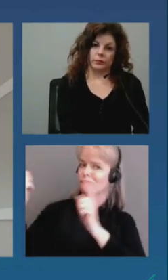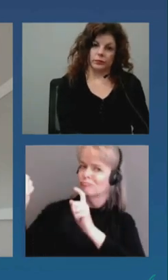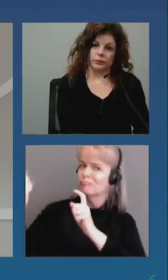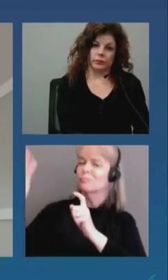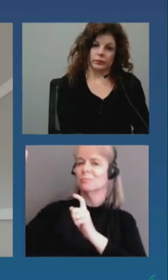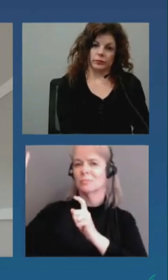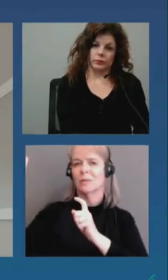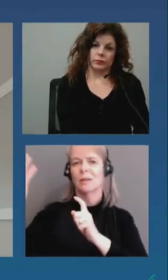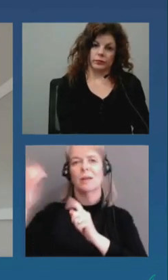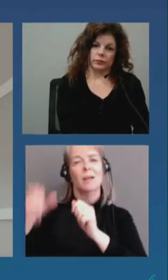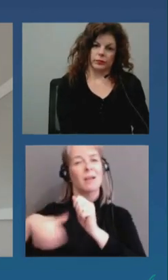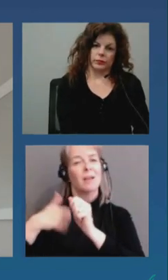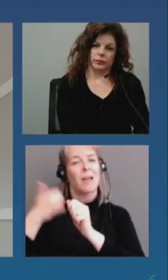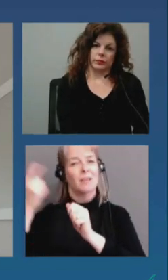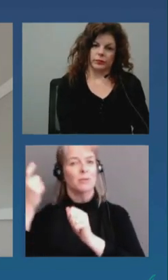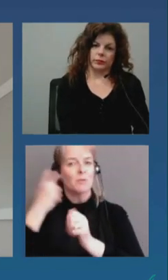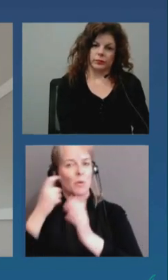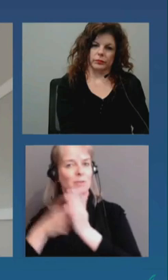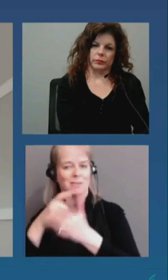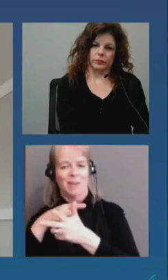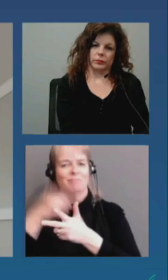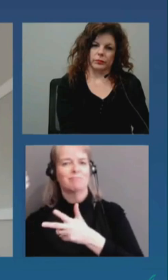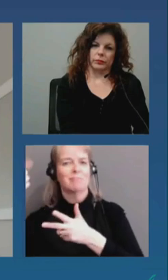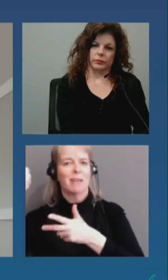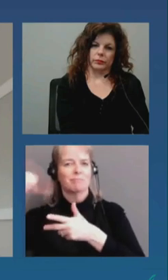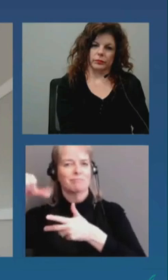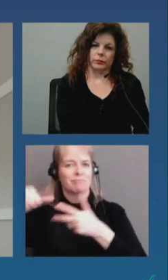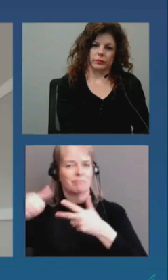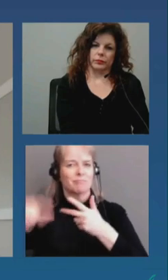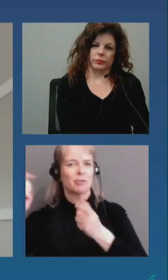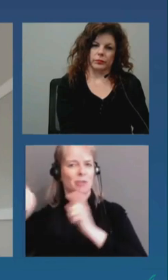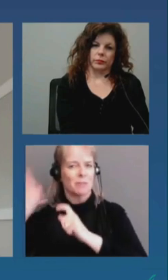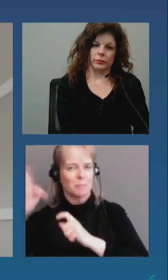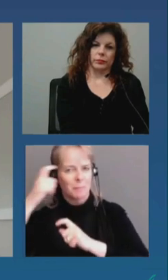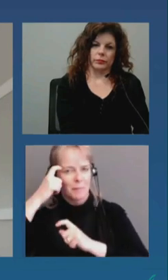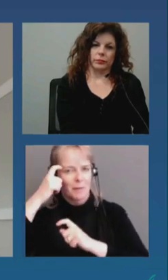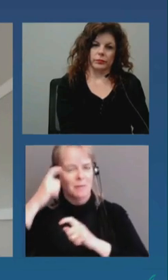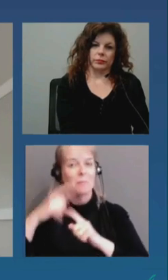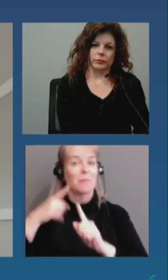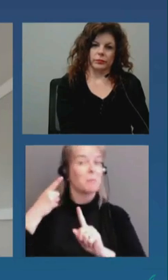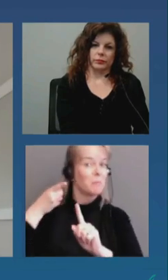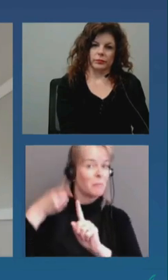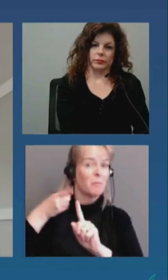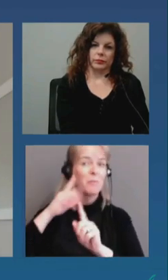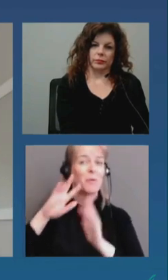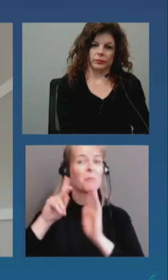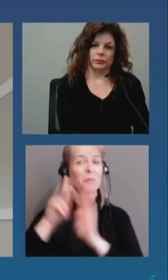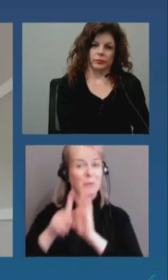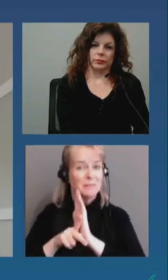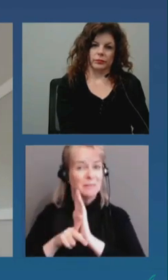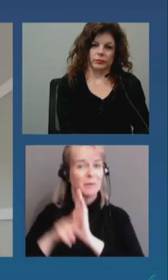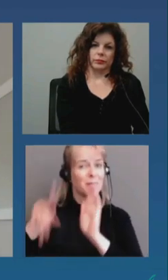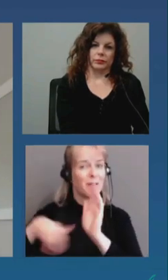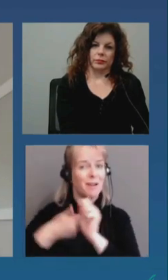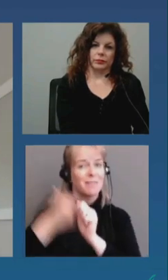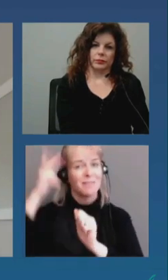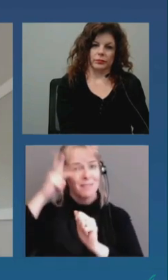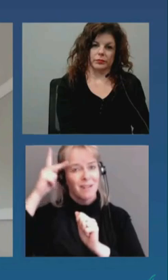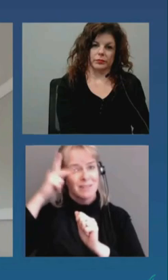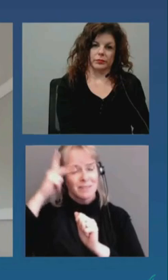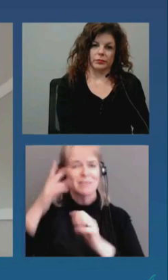them is to limit the places where people come into close contact with each other and that is important right now